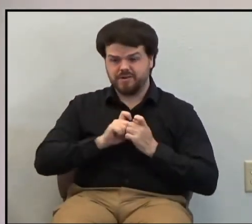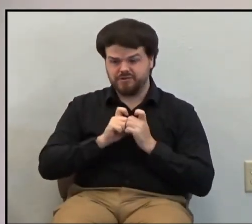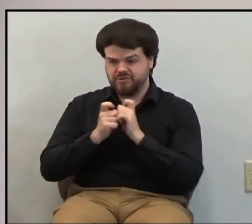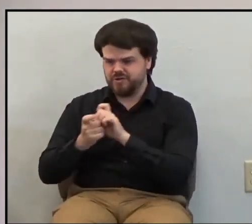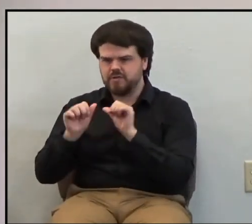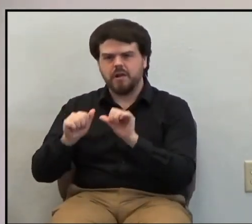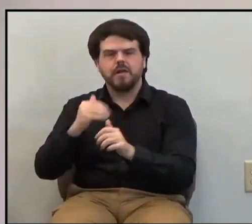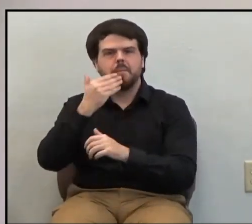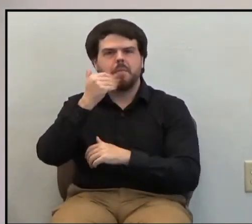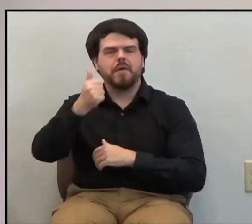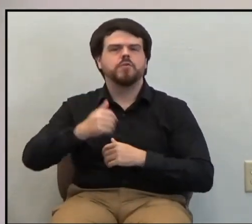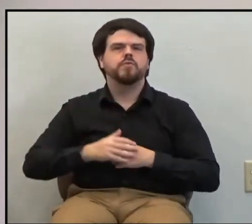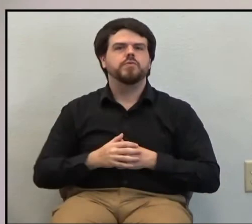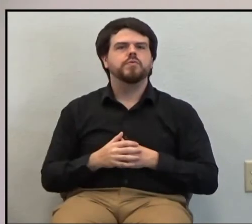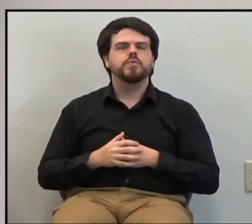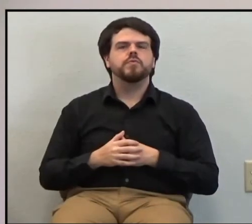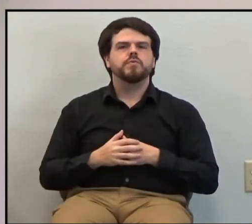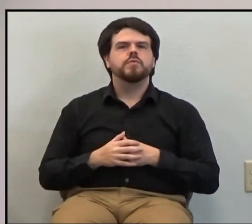do better.